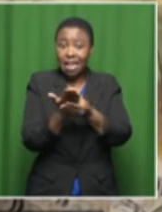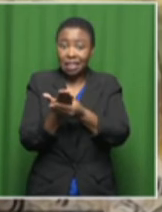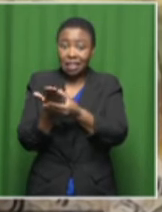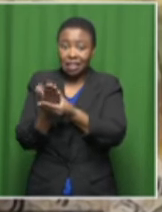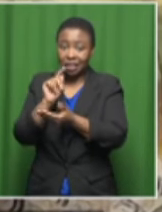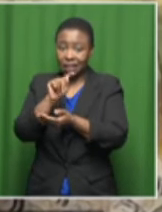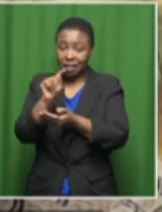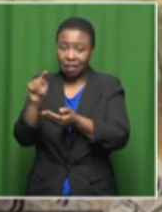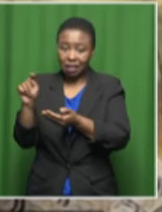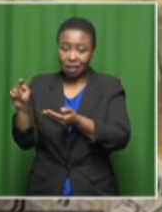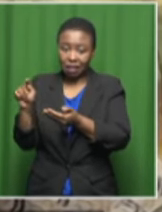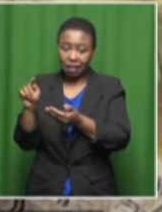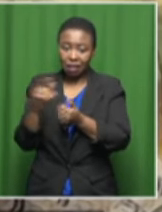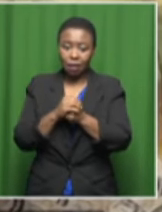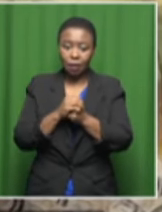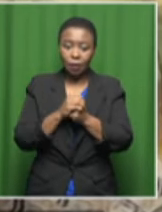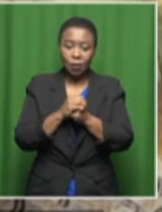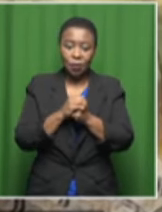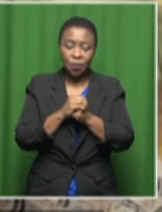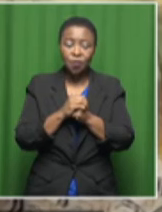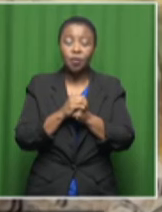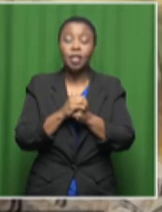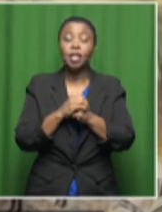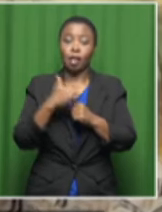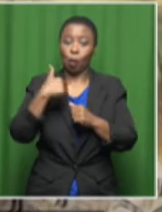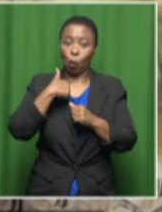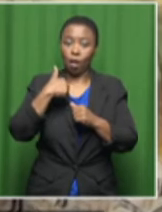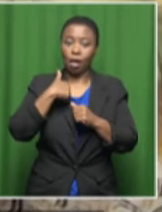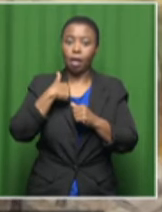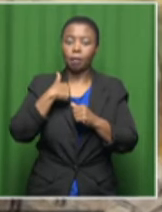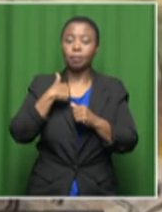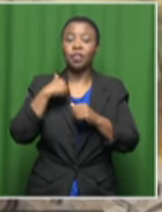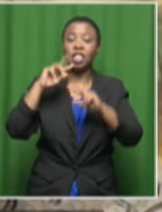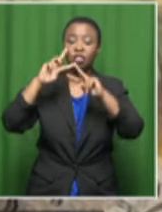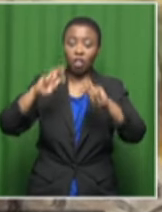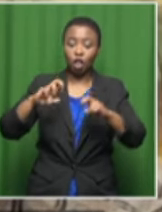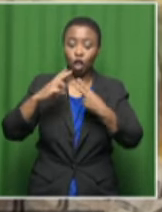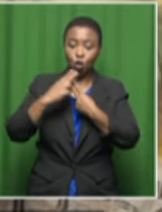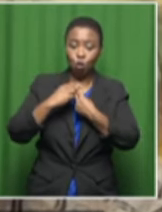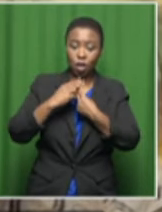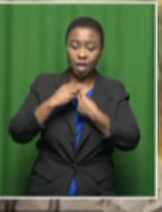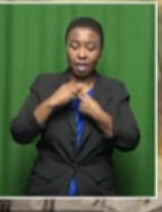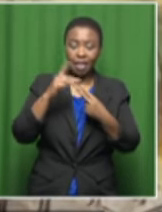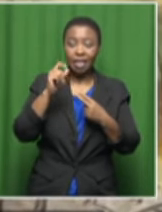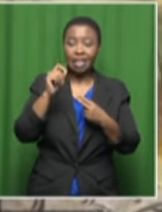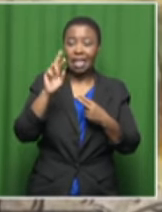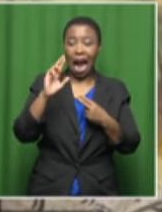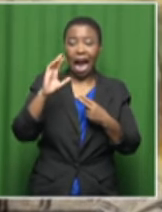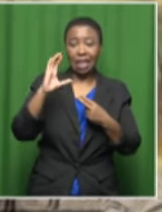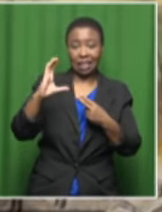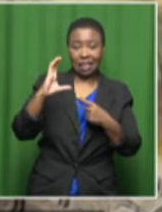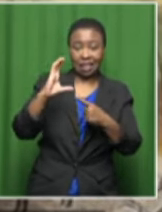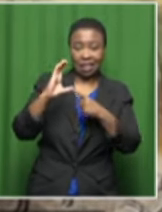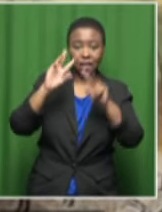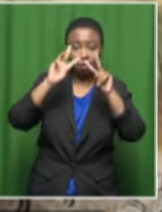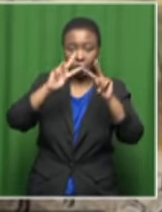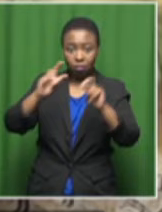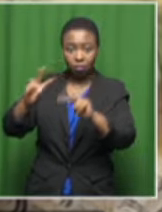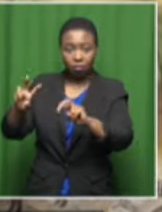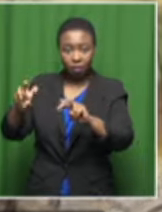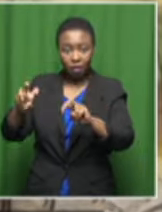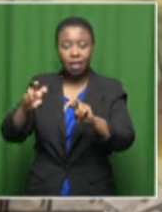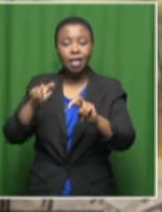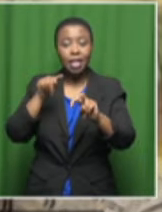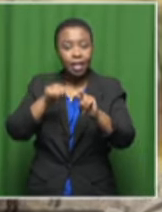for investigation by us in the investigative unit or by the TRC had not been completed.